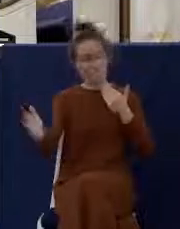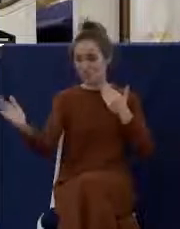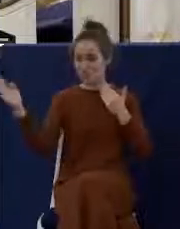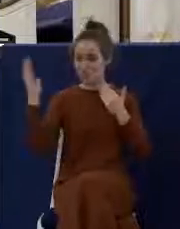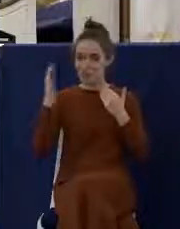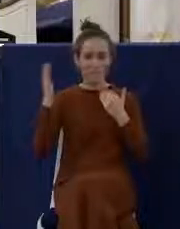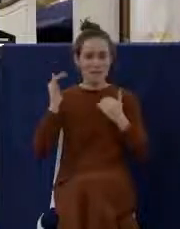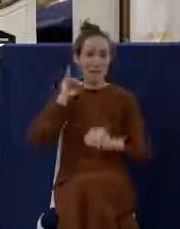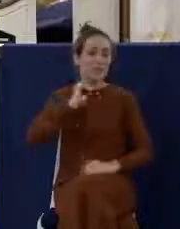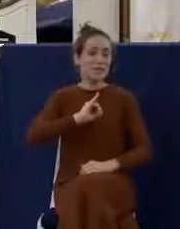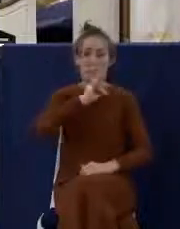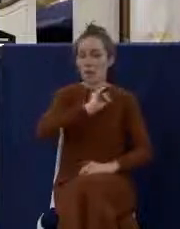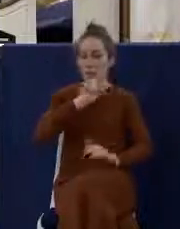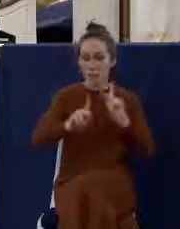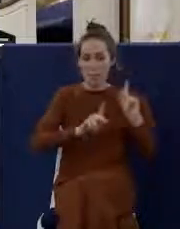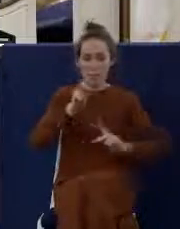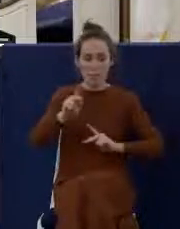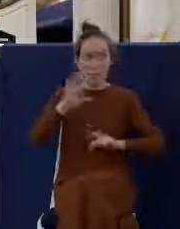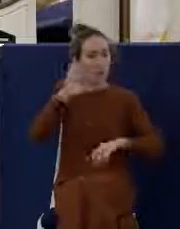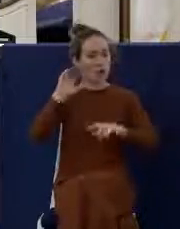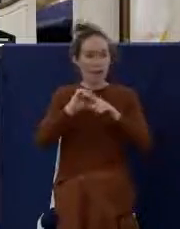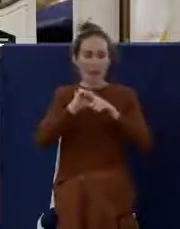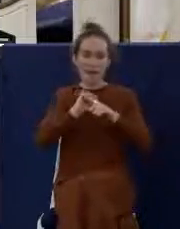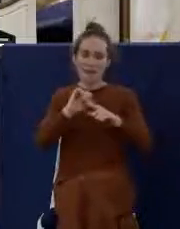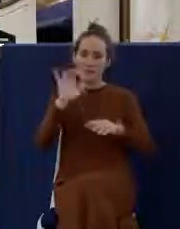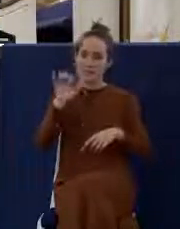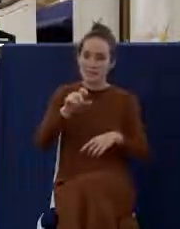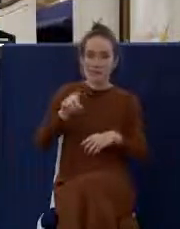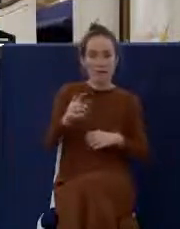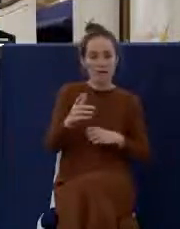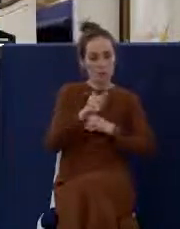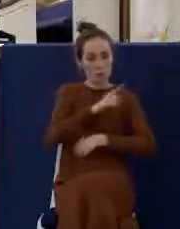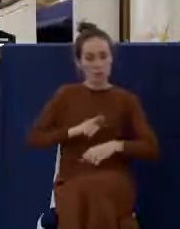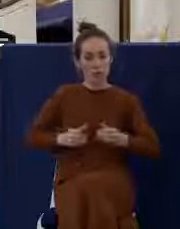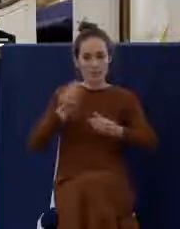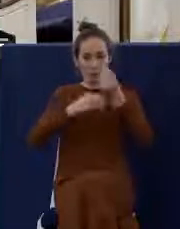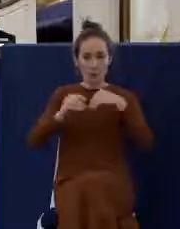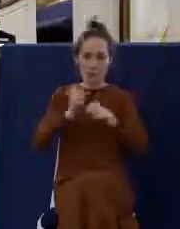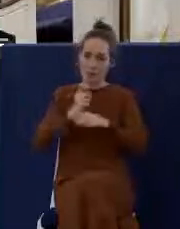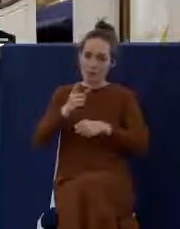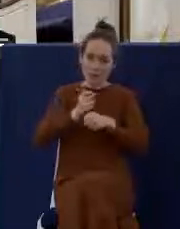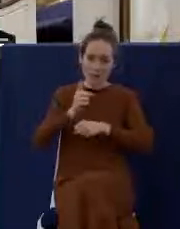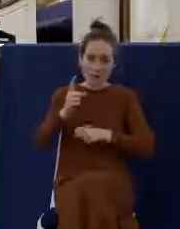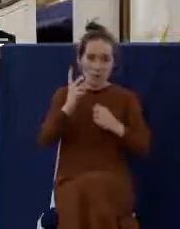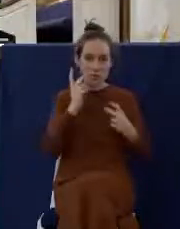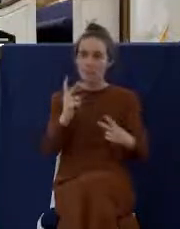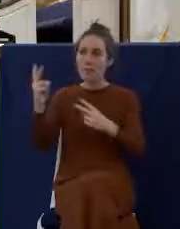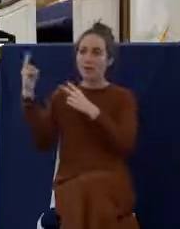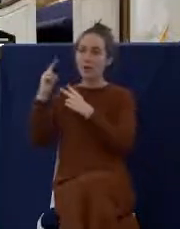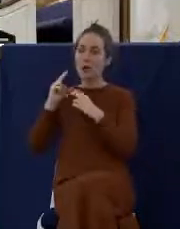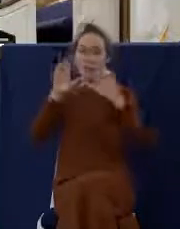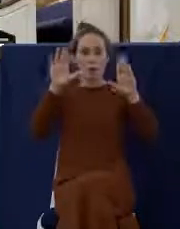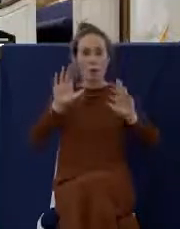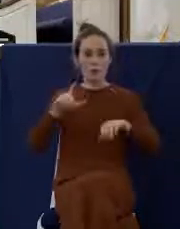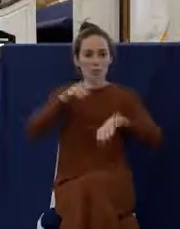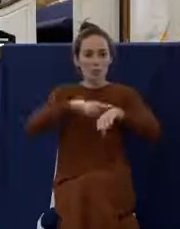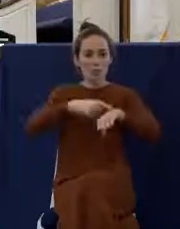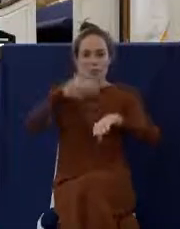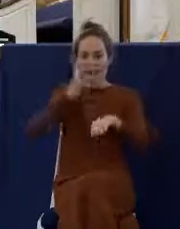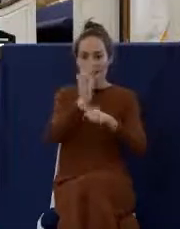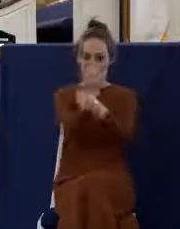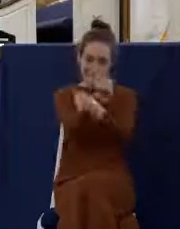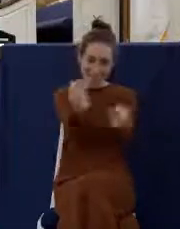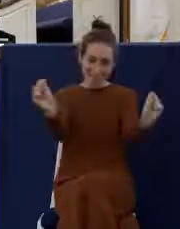they would observe yearly, and they would remember back to this great time of deliverance in their history, when God